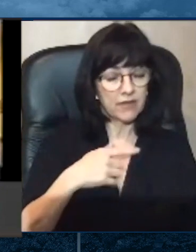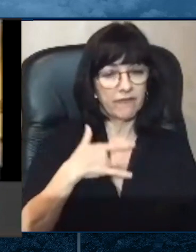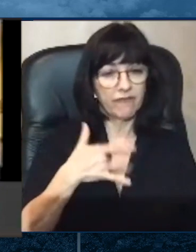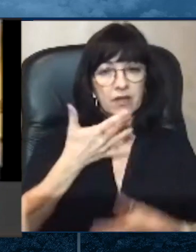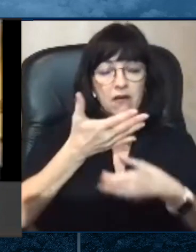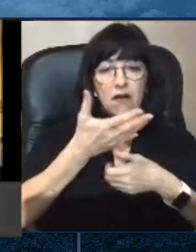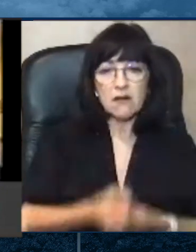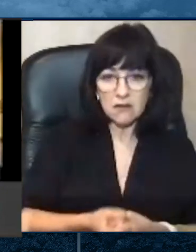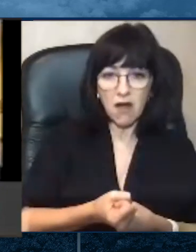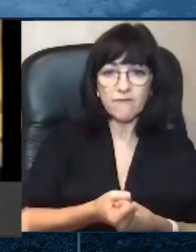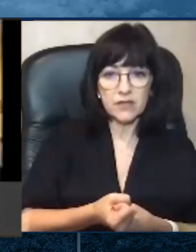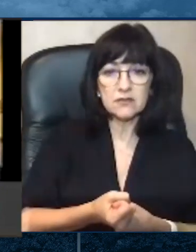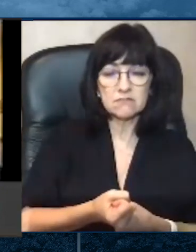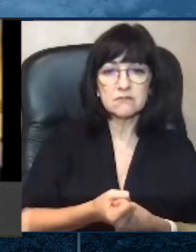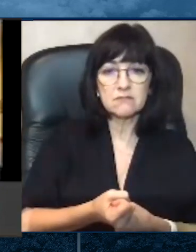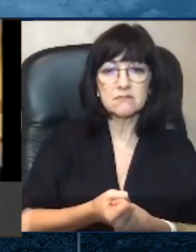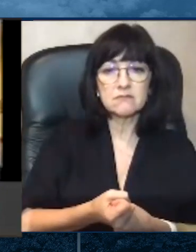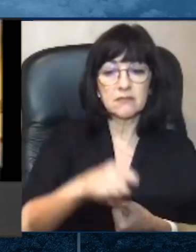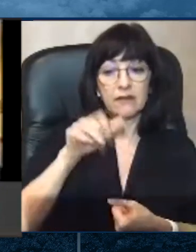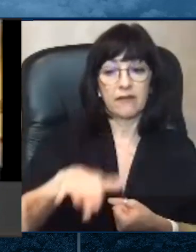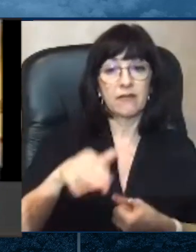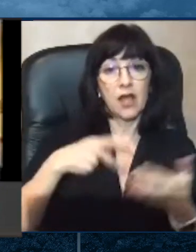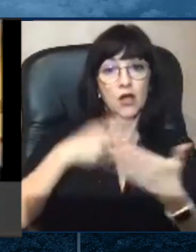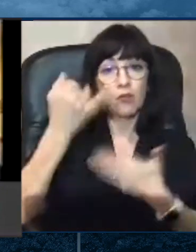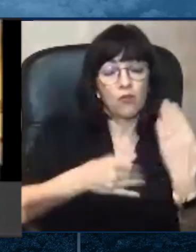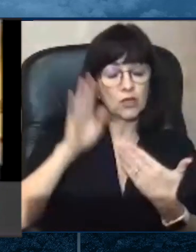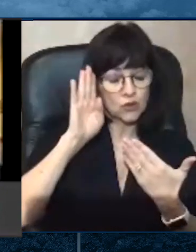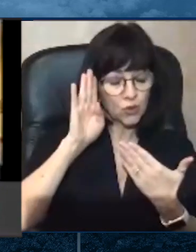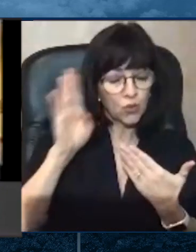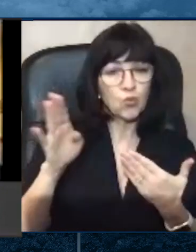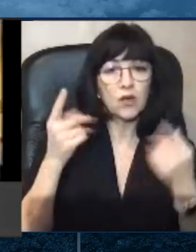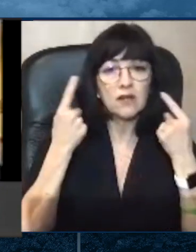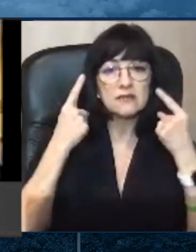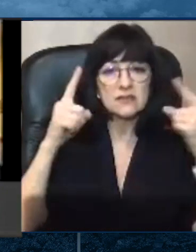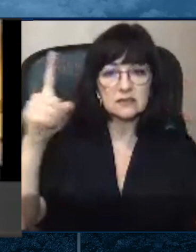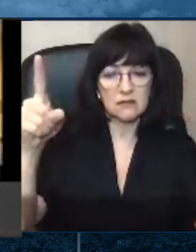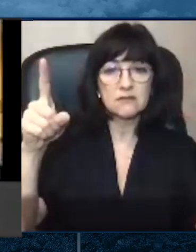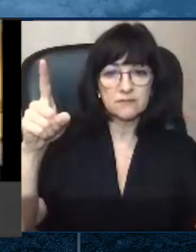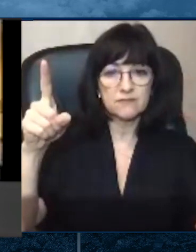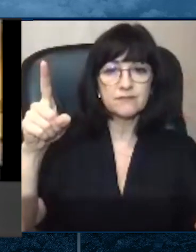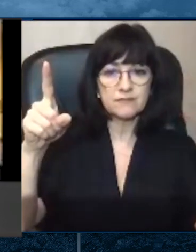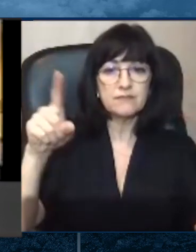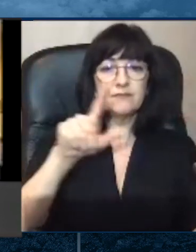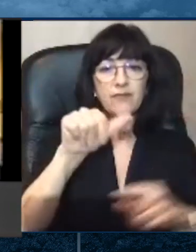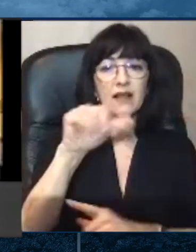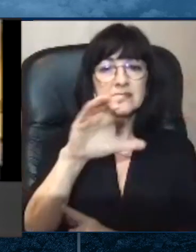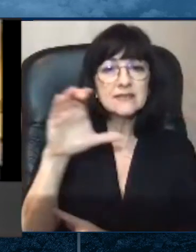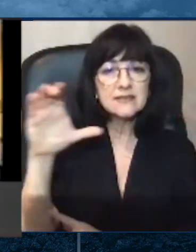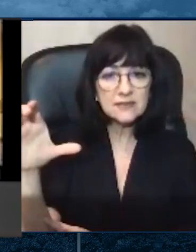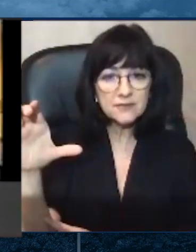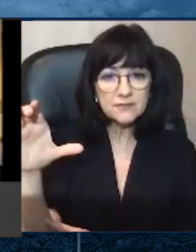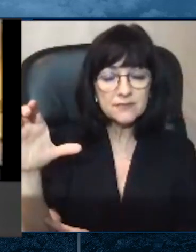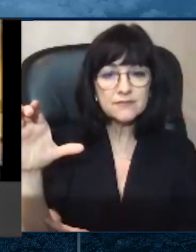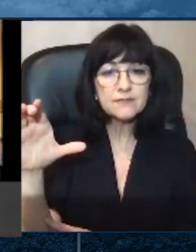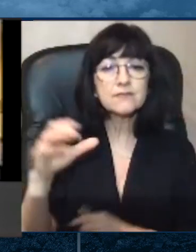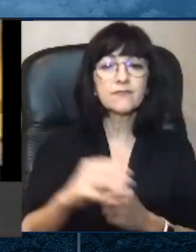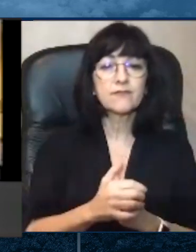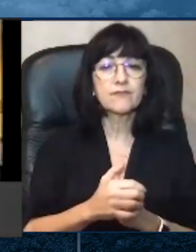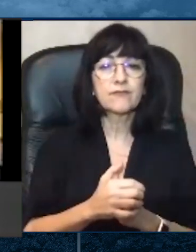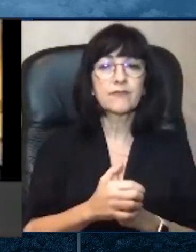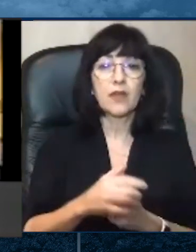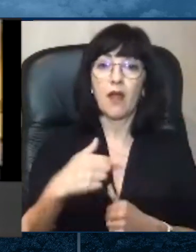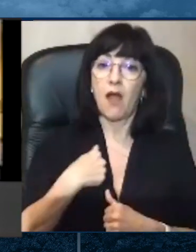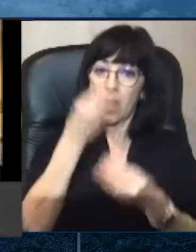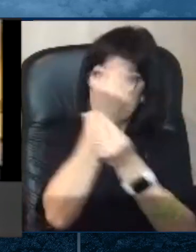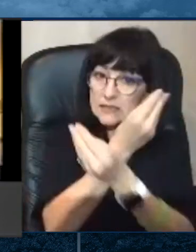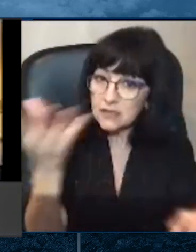huge success, as is the LACC. To my community, I say, keep your distance. Stay at home.